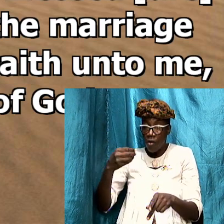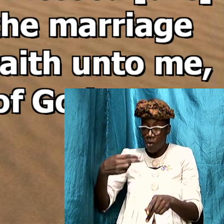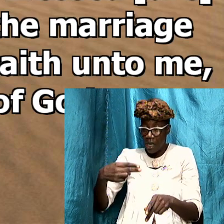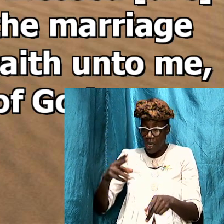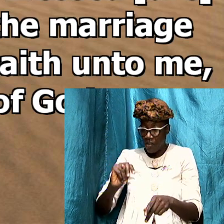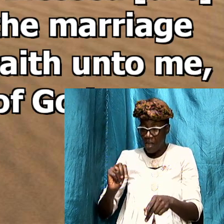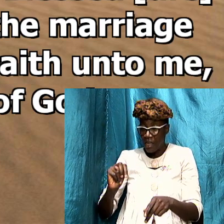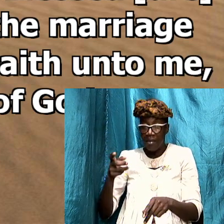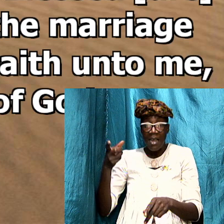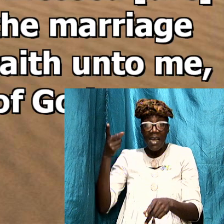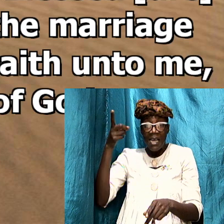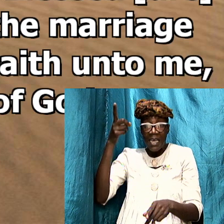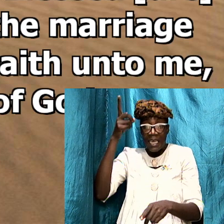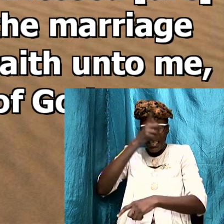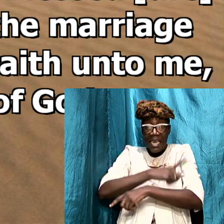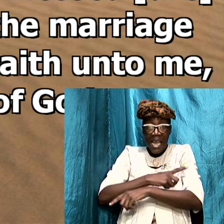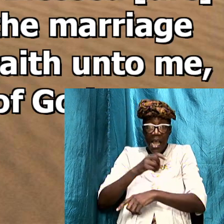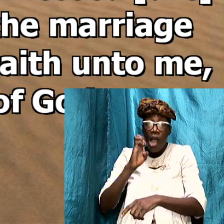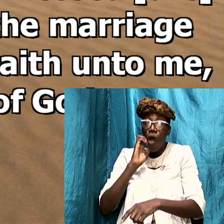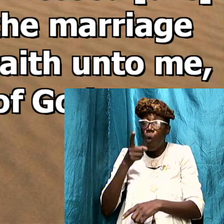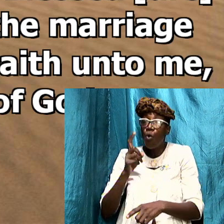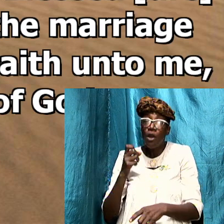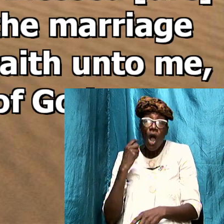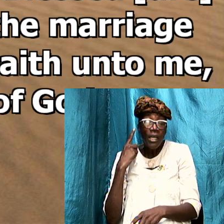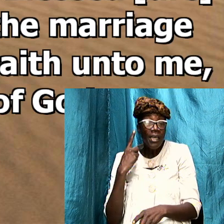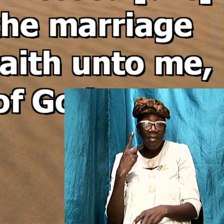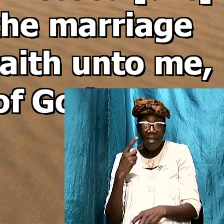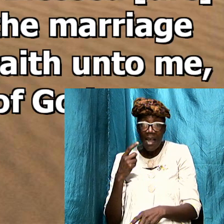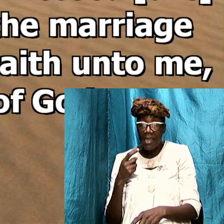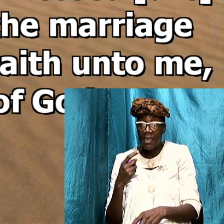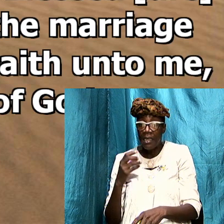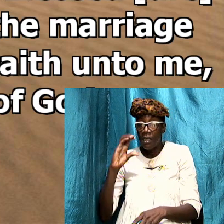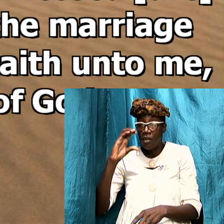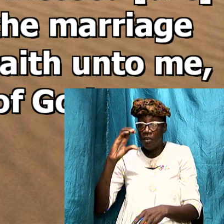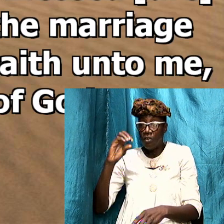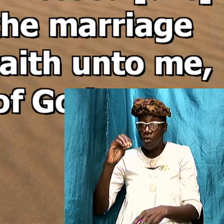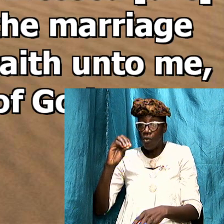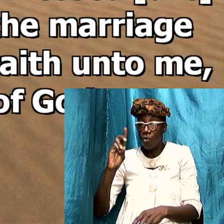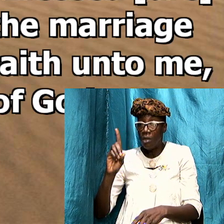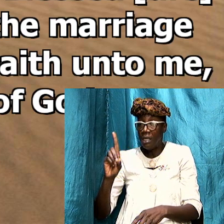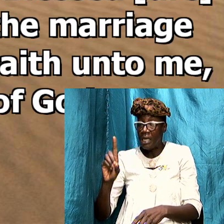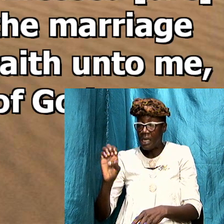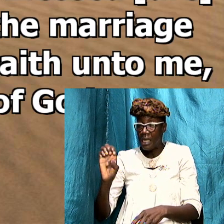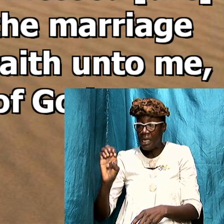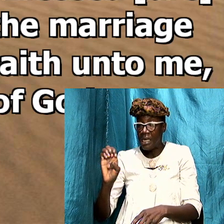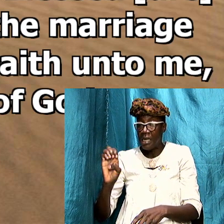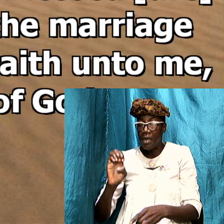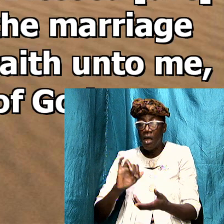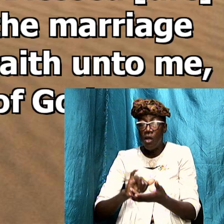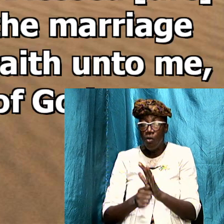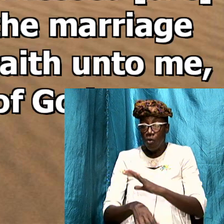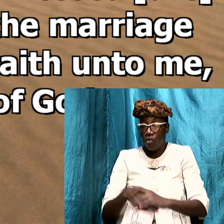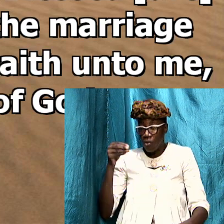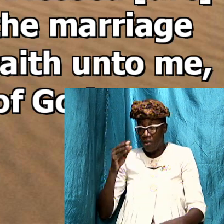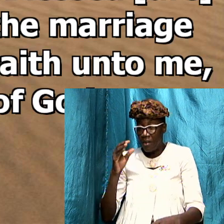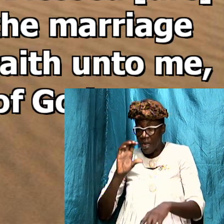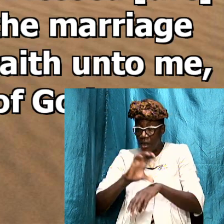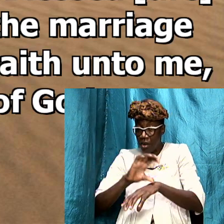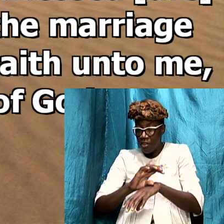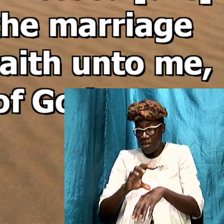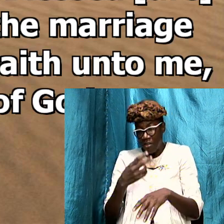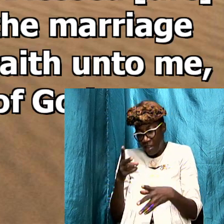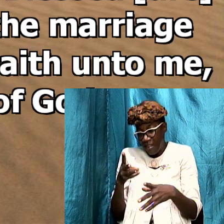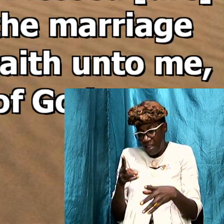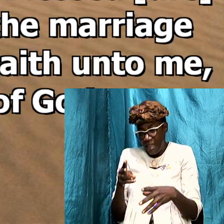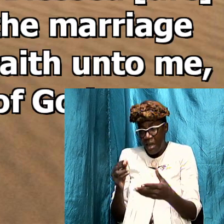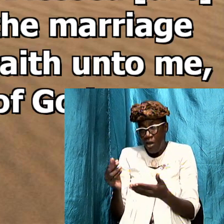understand the code those that were outside of the church would just see it as something fanciful and that